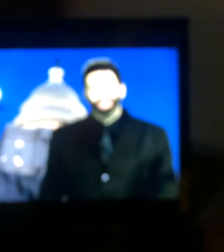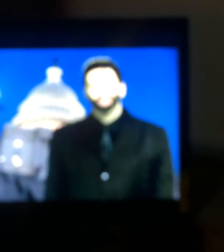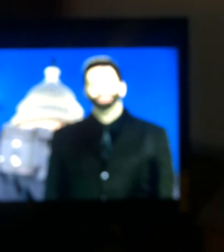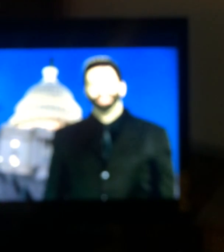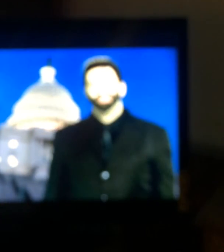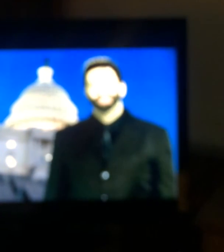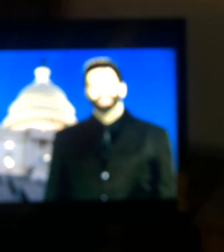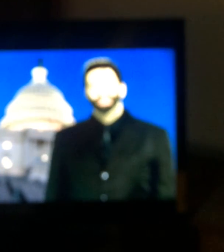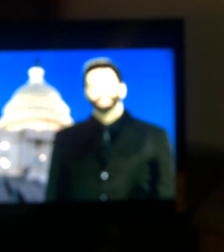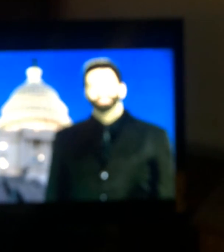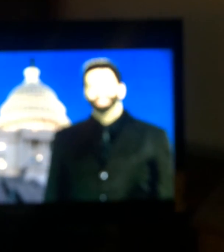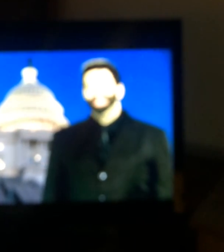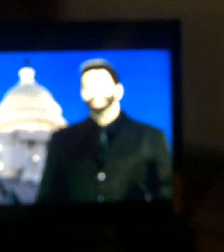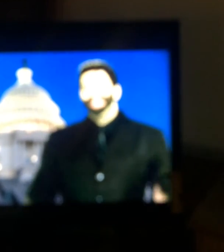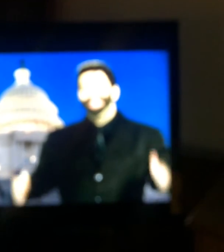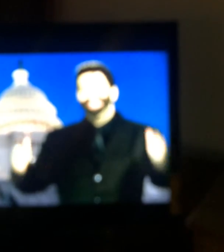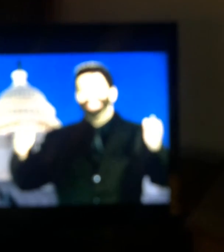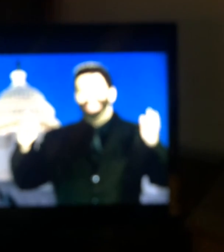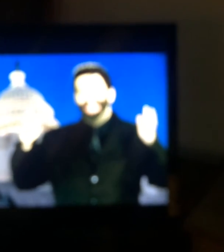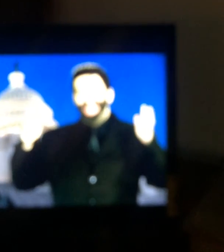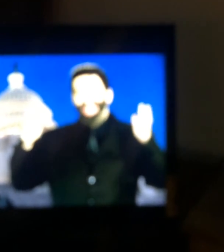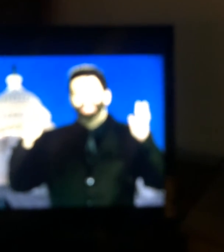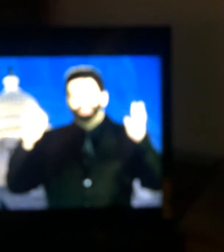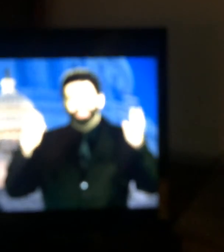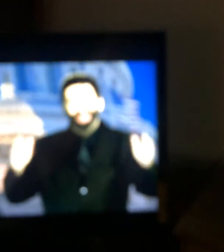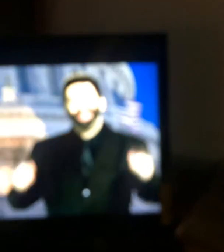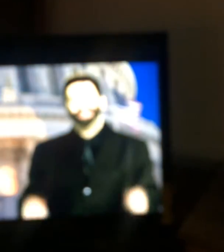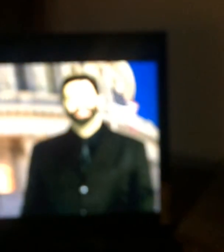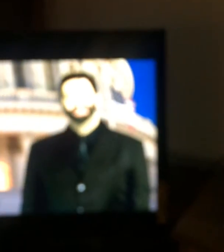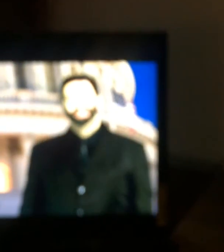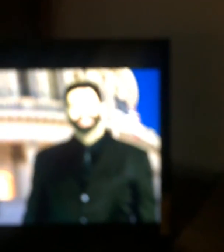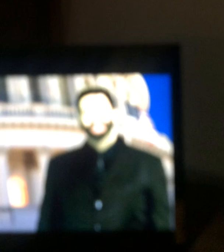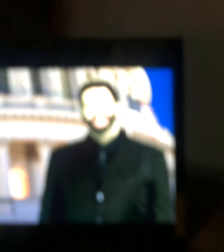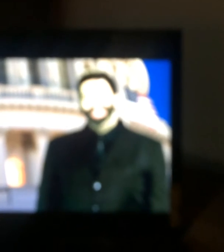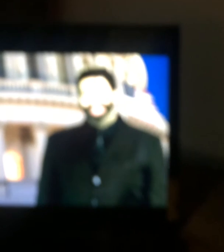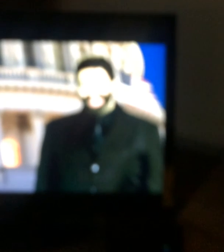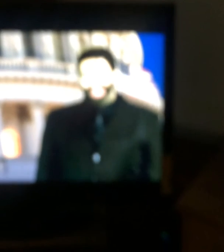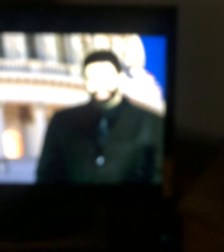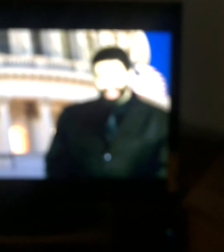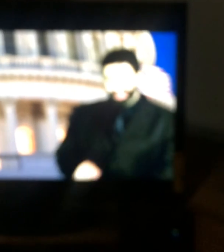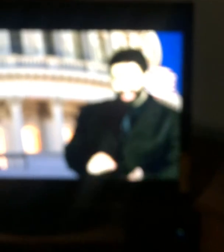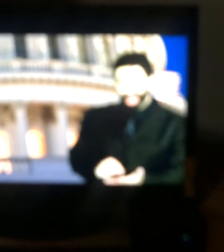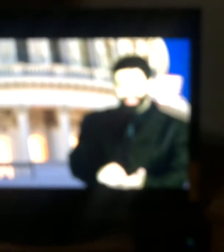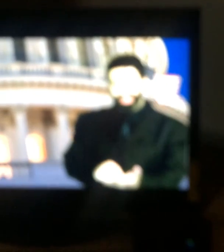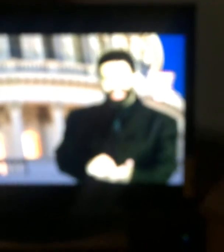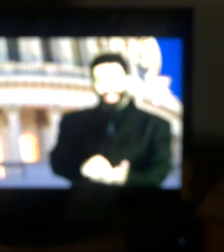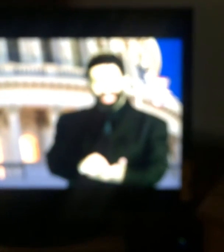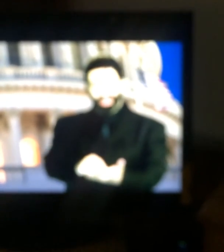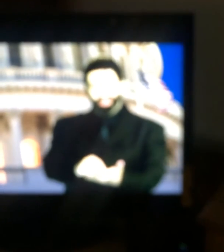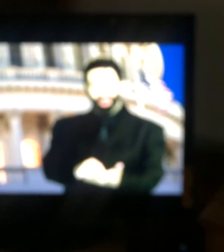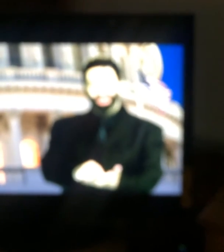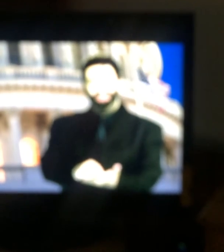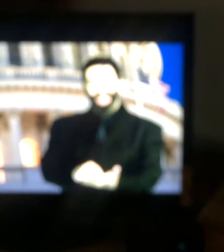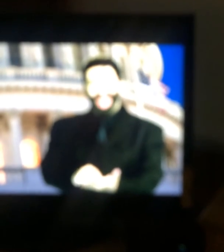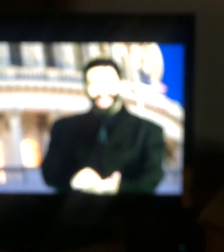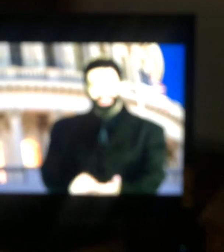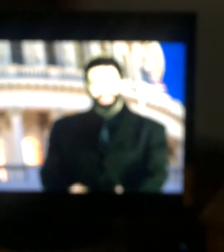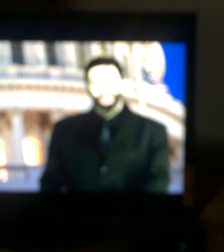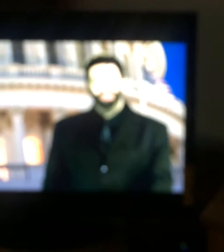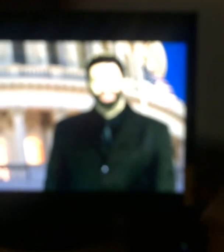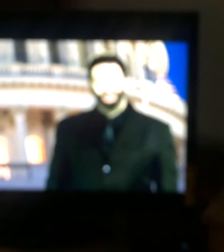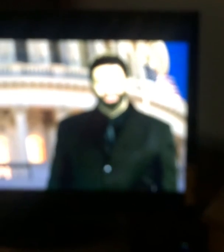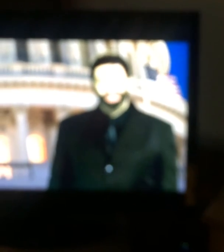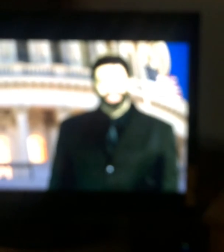realize what he's doing, but it is as prophetic. He says it. He It becomes part of the